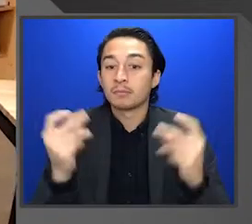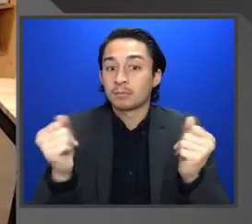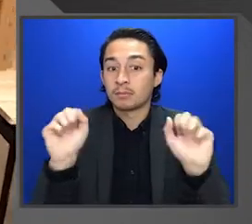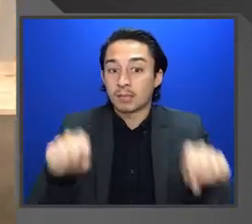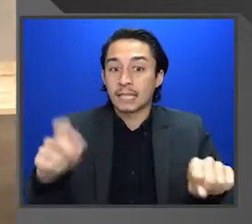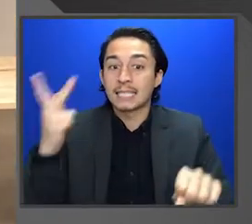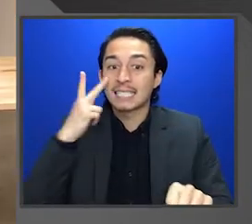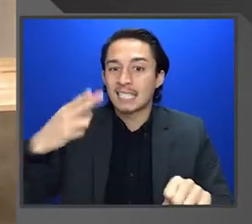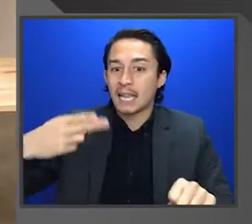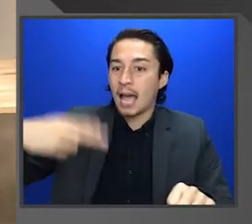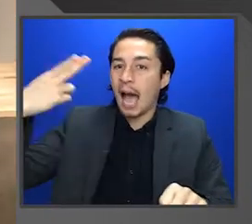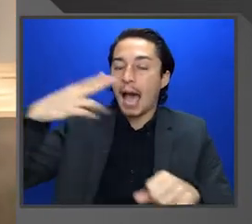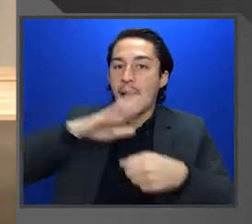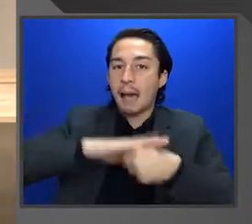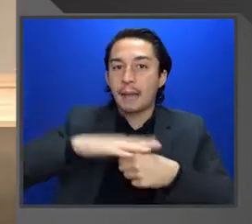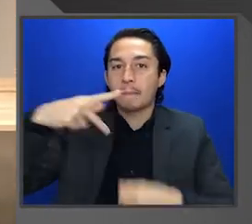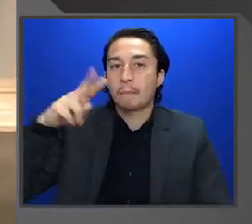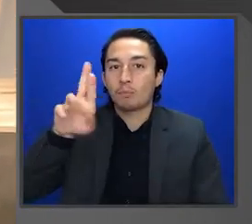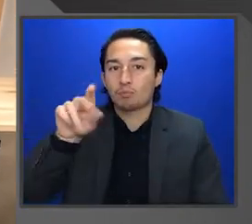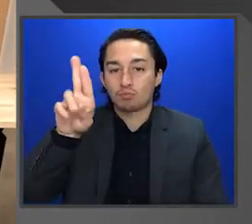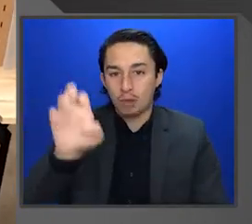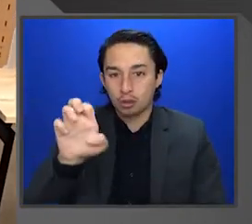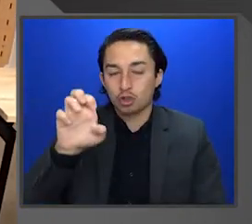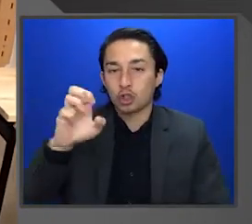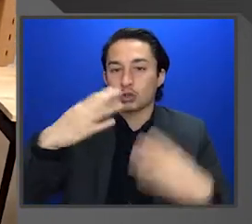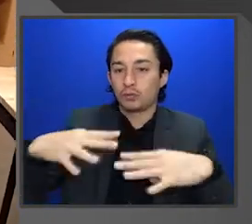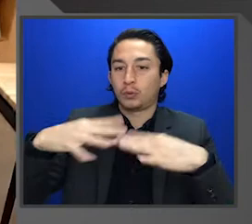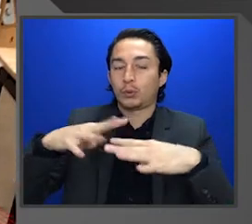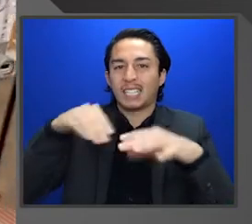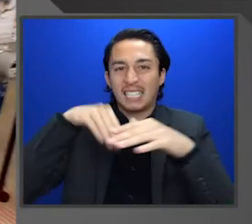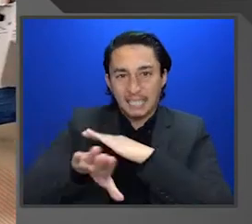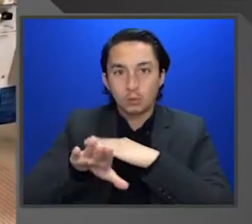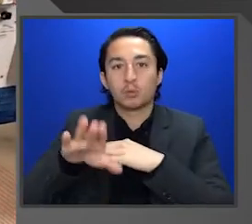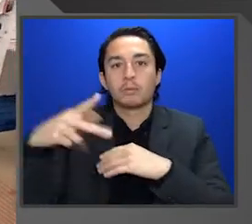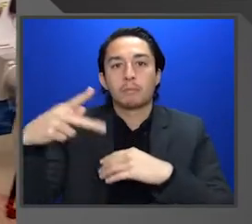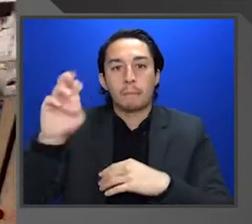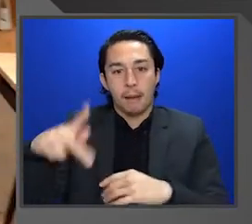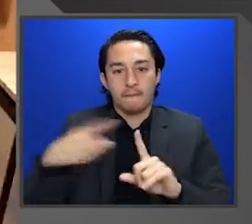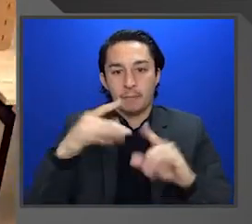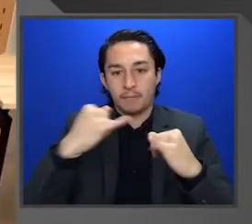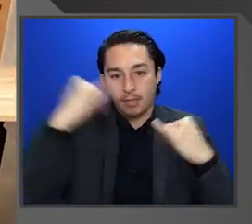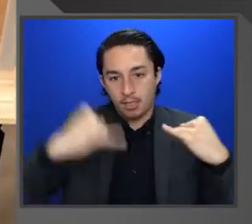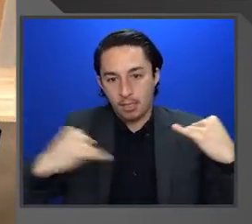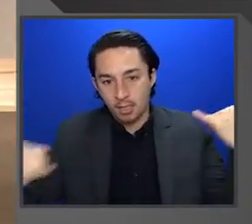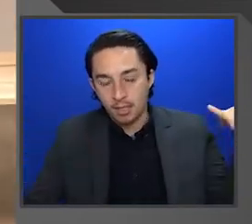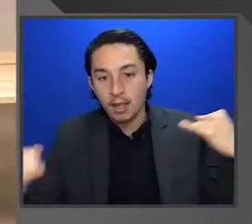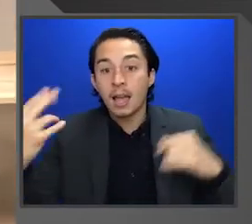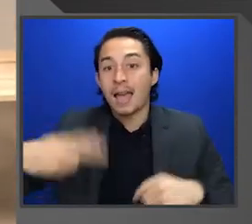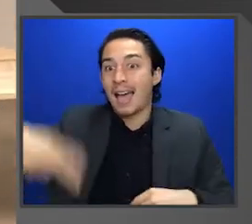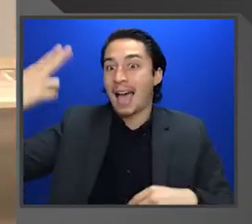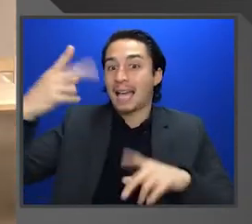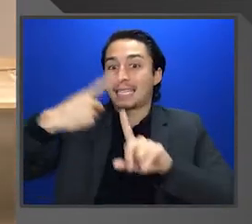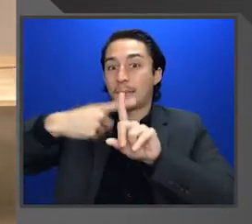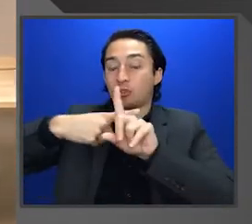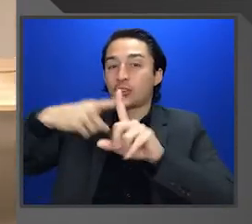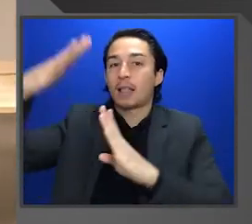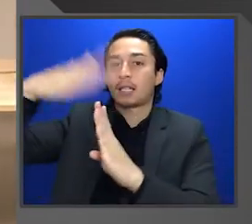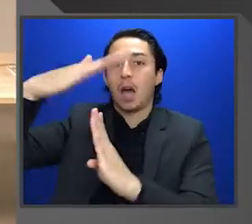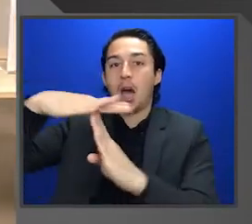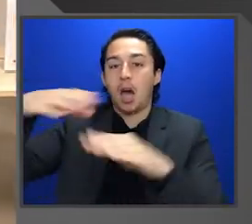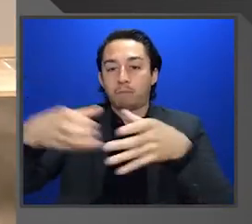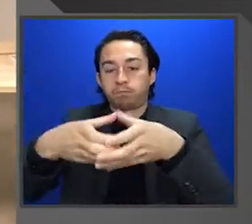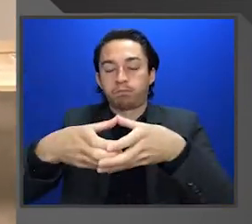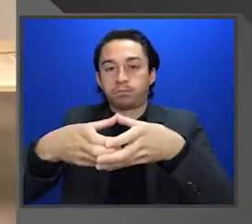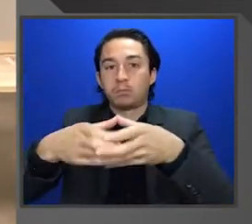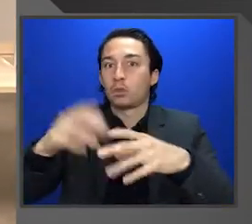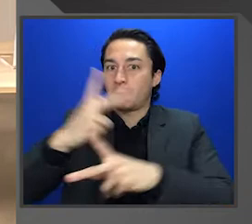can see that there's some high pressure that's going into the pump from those lines right there. There's also high temperature there at the top of the unit, so I